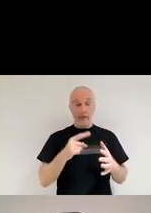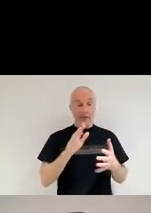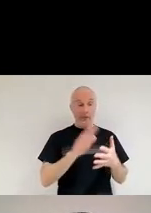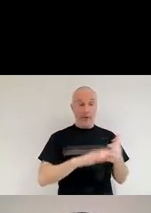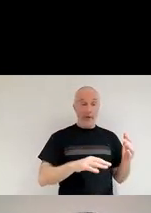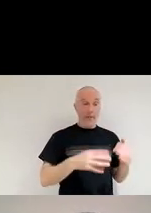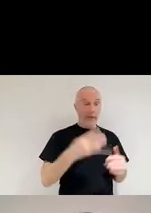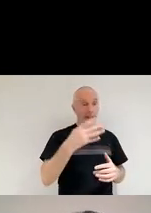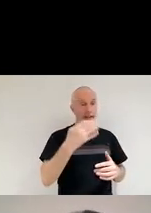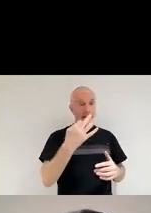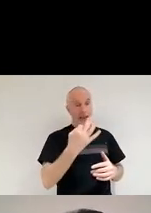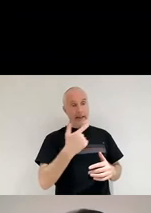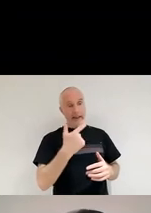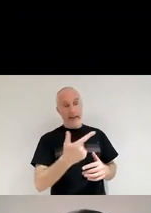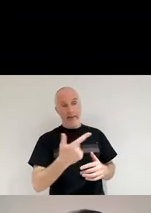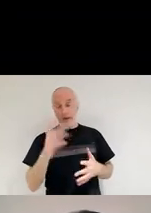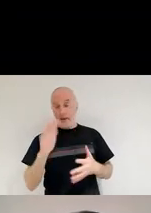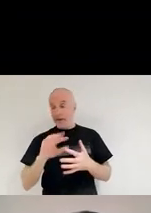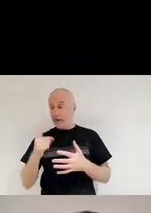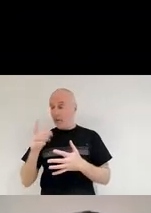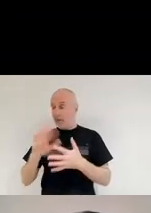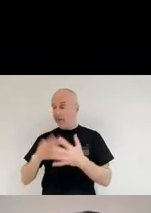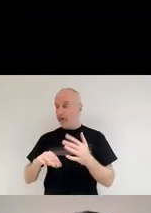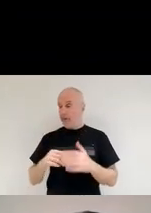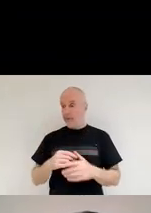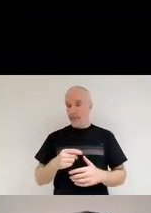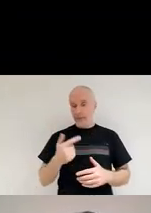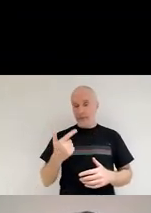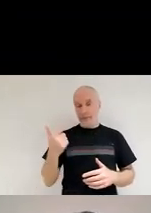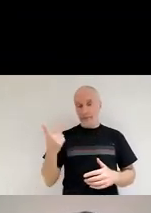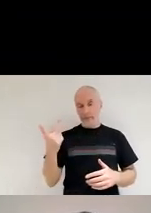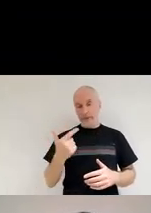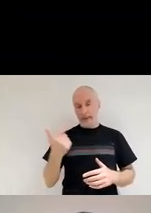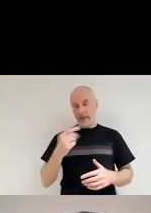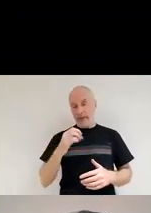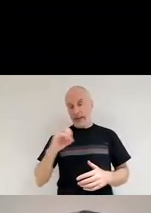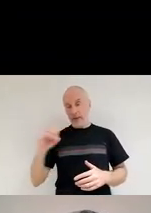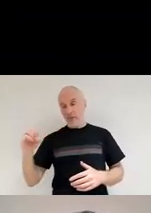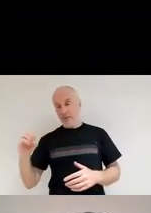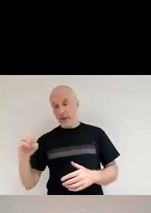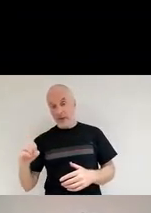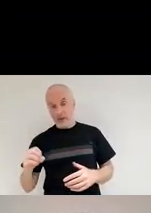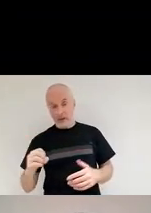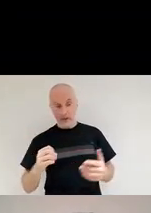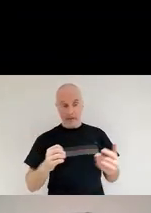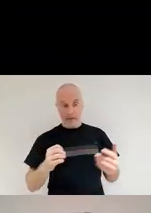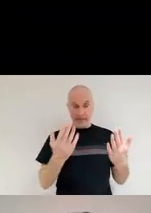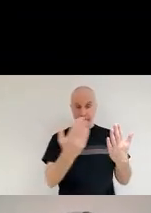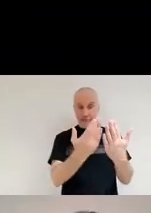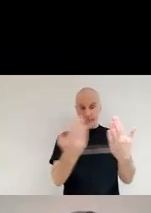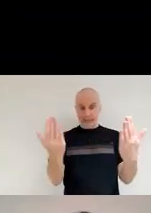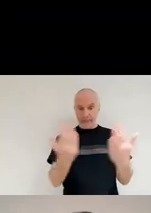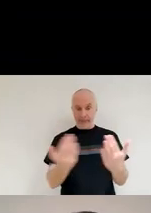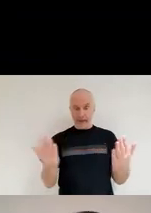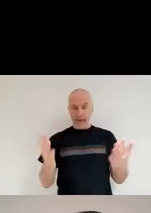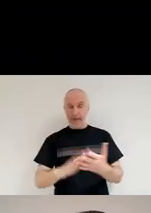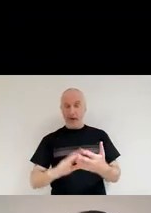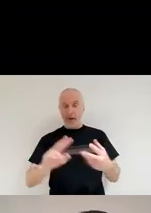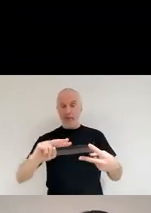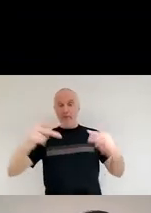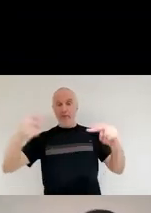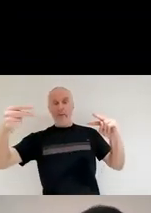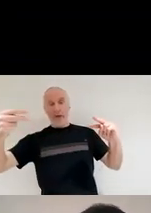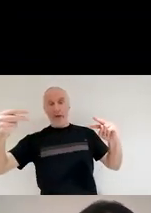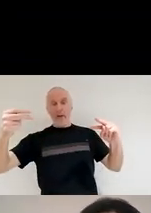1700s. So in this supernova, this reverse shock hasn't passed through